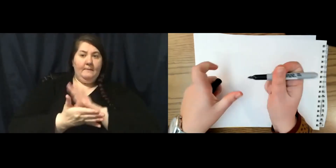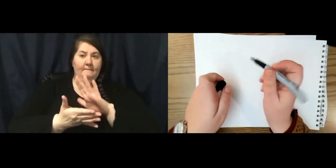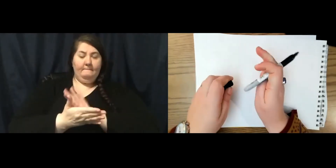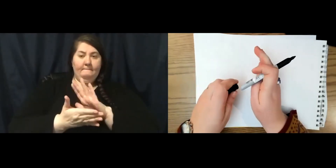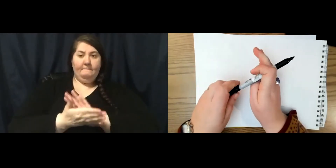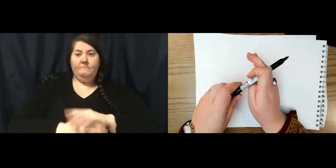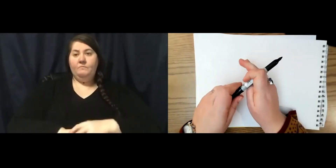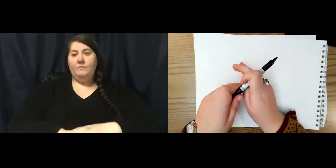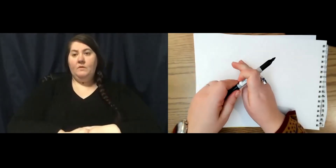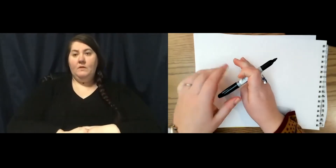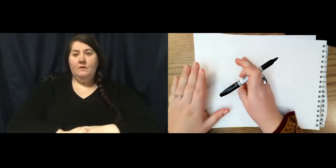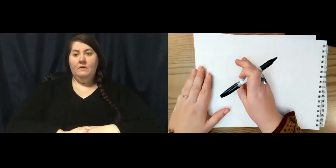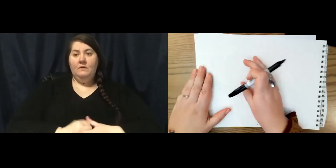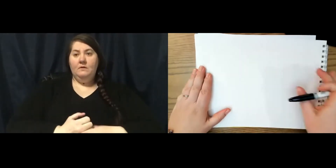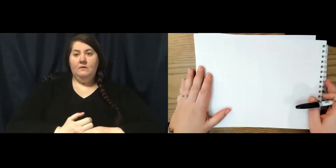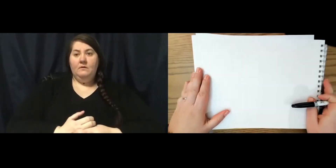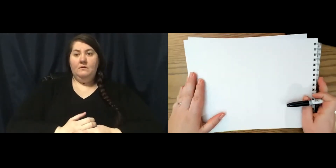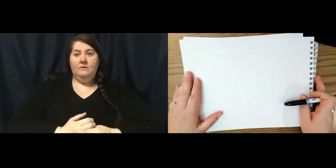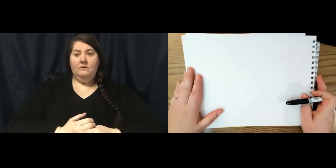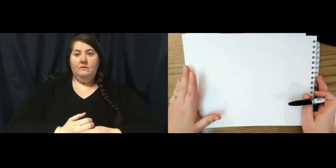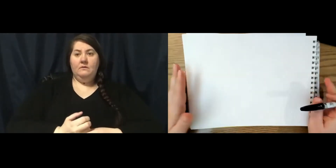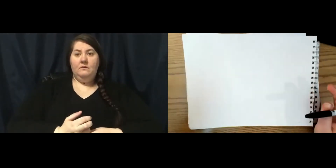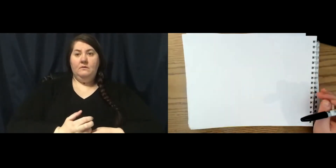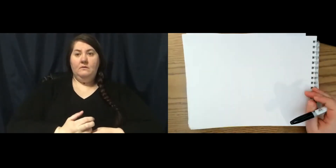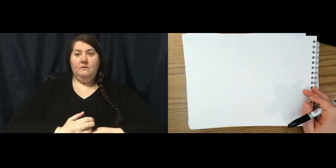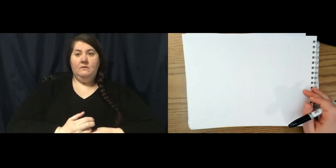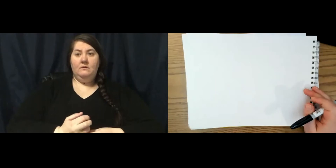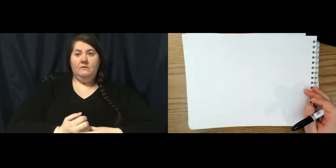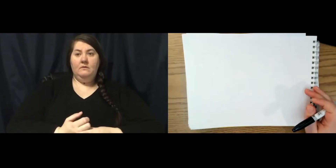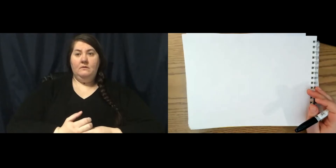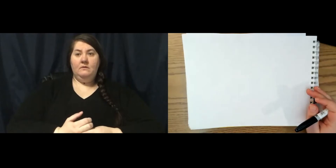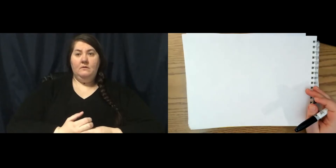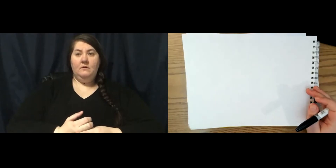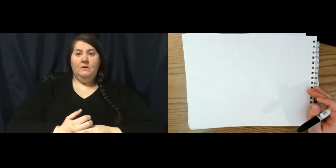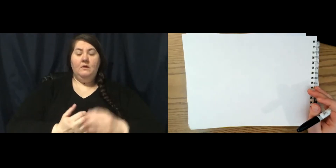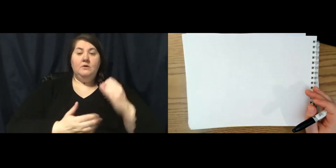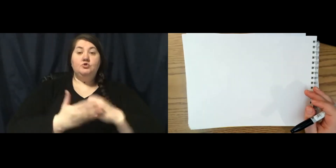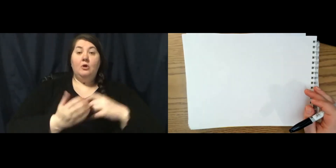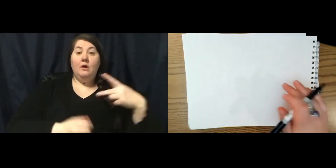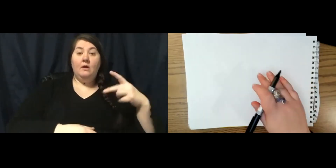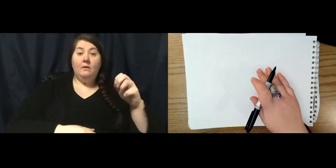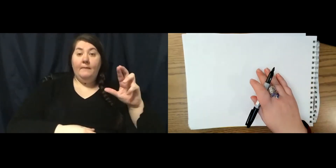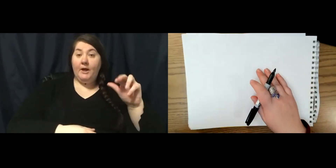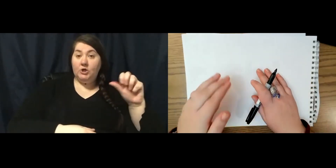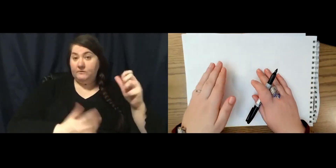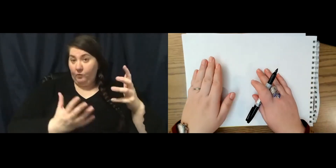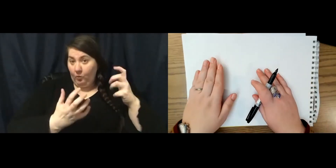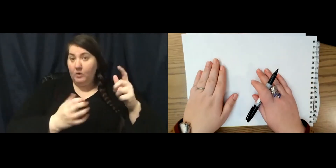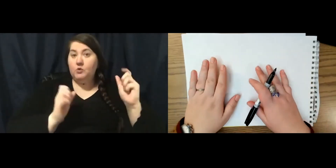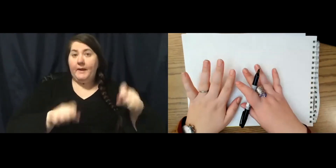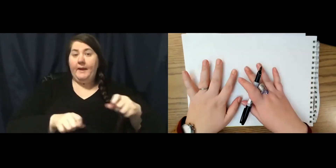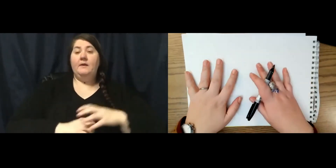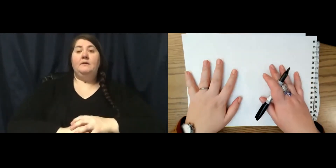I am going to draw some pears today. And if you wanted to draw pears along with me, you can do that.